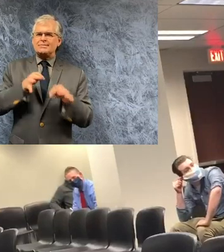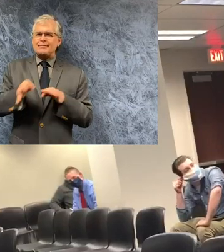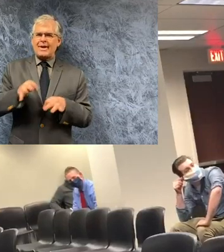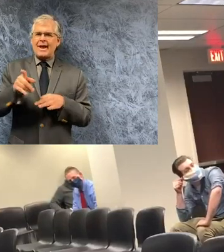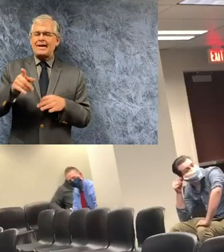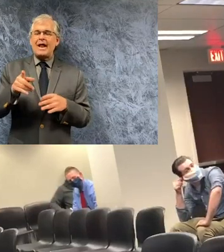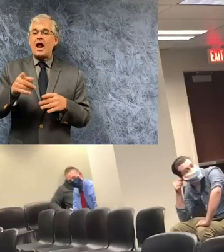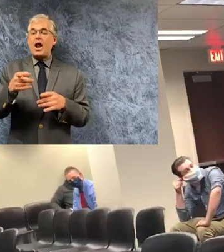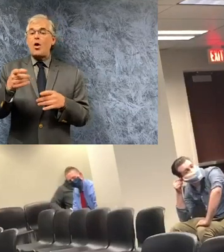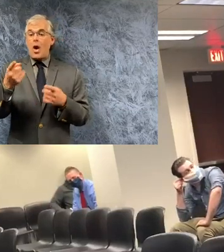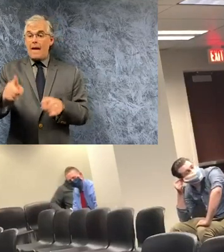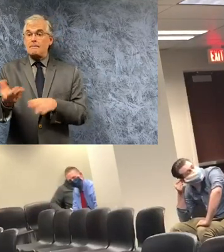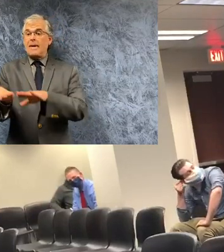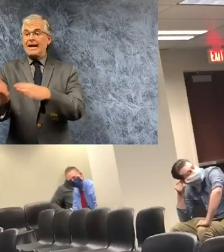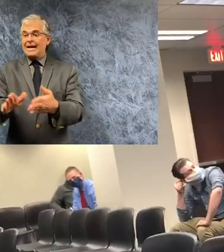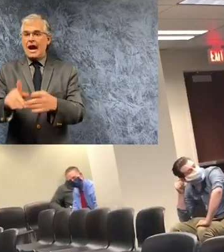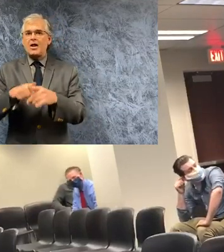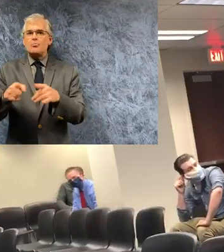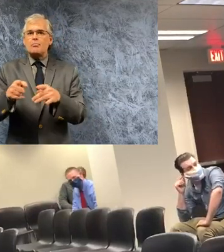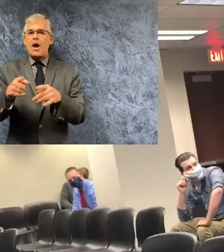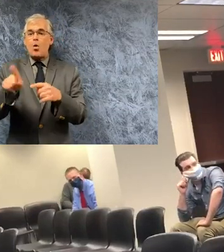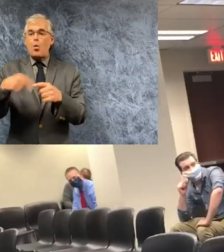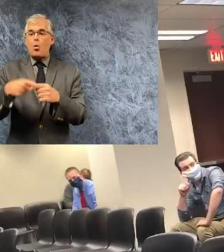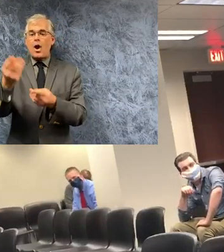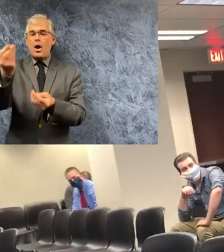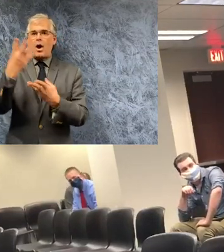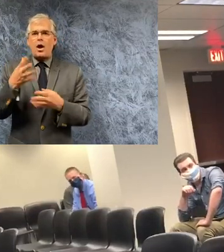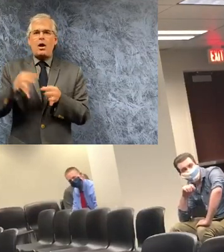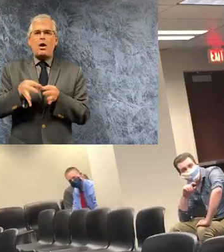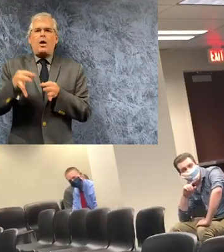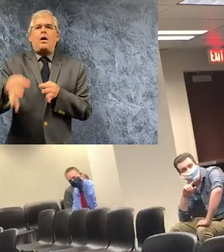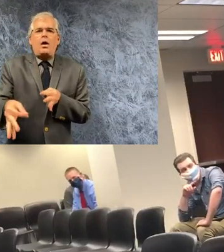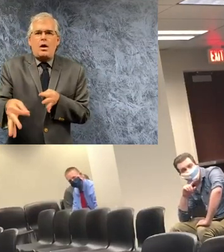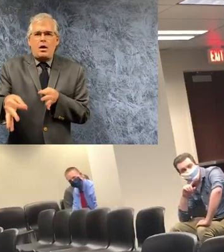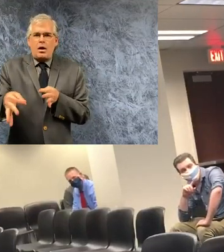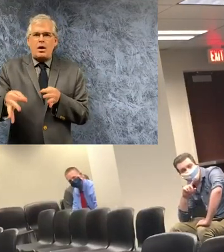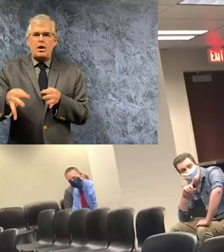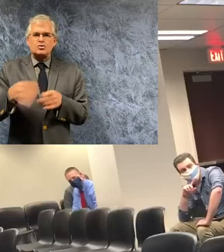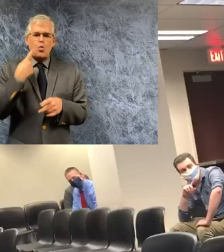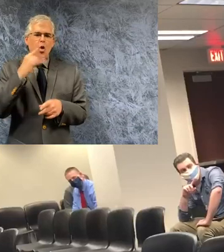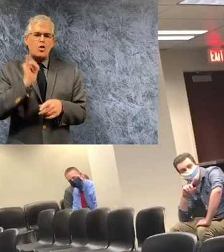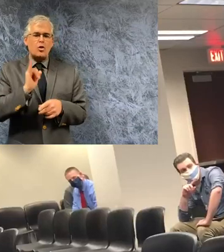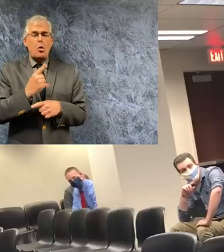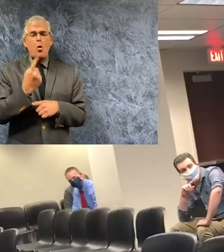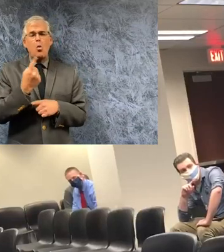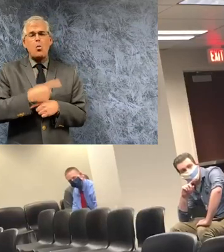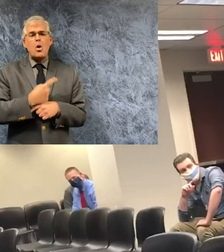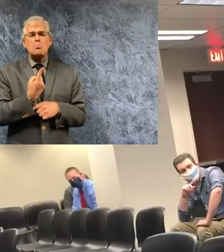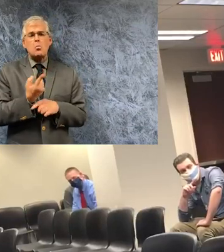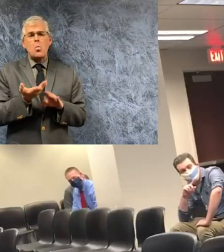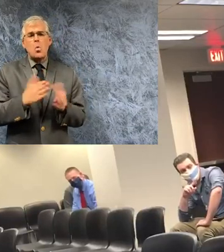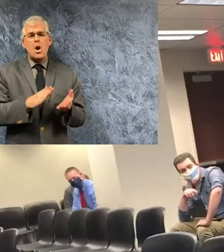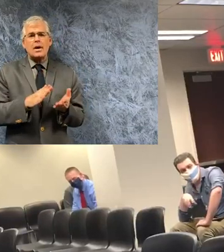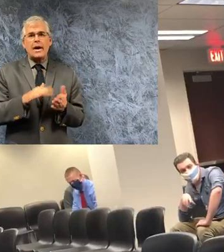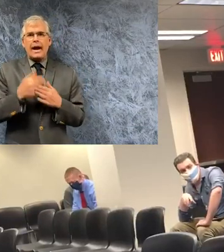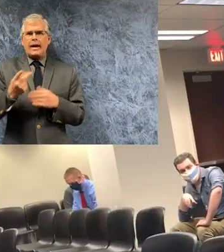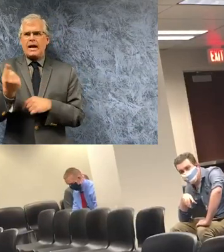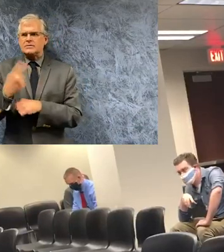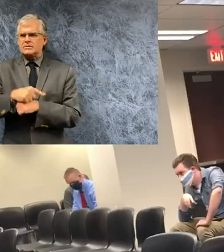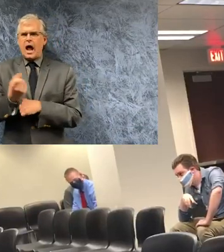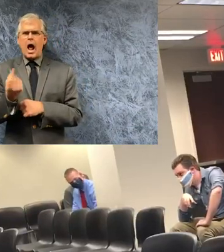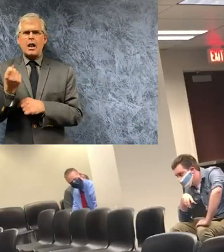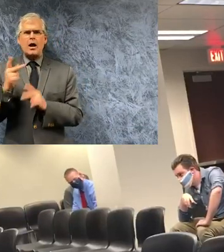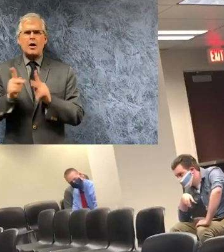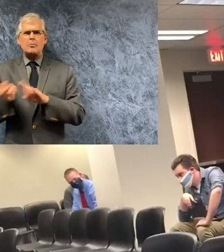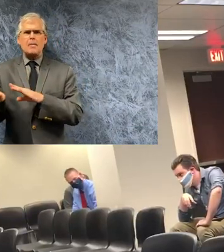the state gets and why that can cause a you know one death that one day and then 11 the next which is not correct obviously um are there any